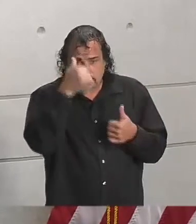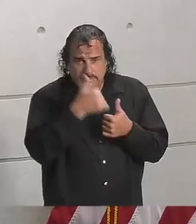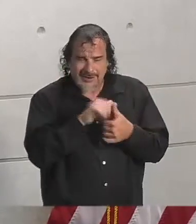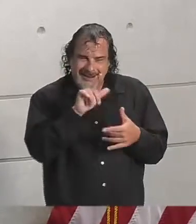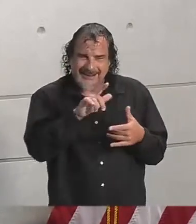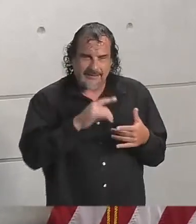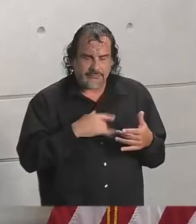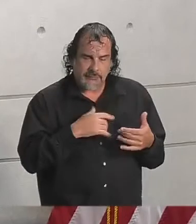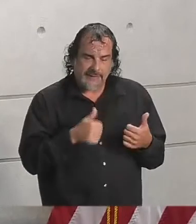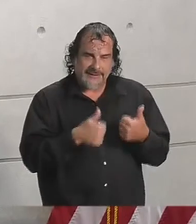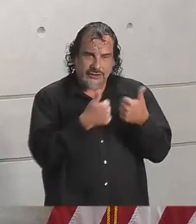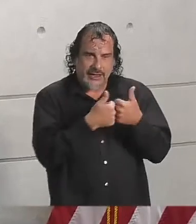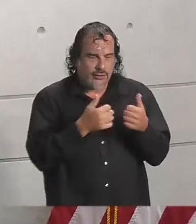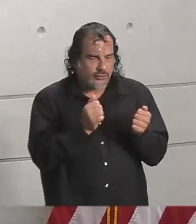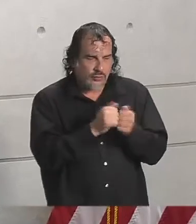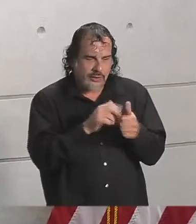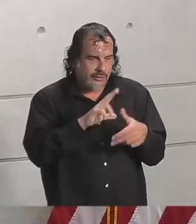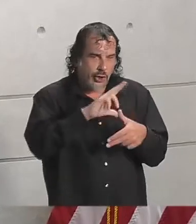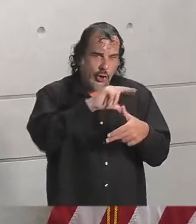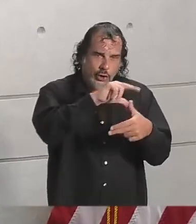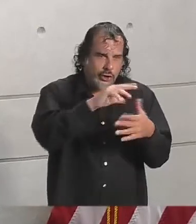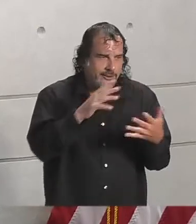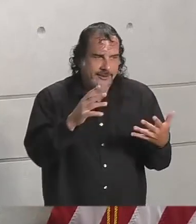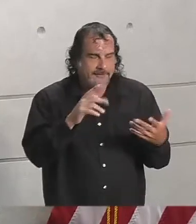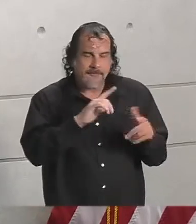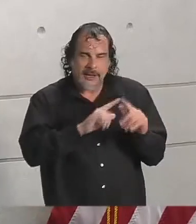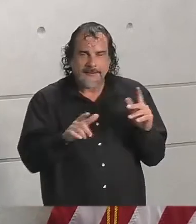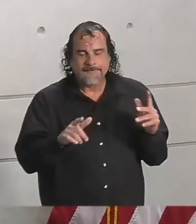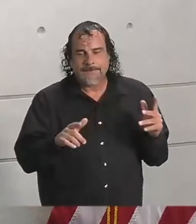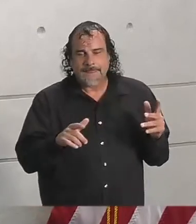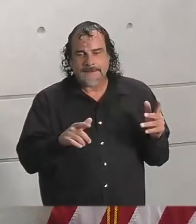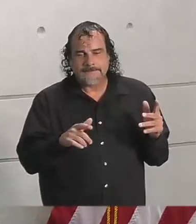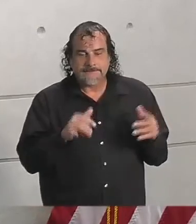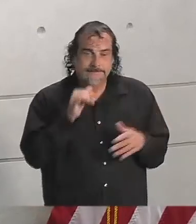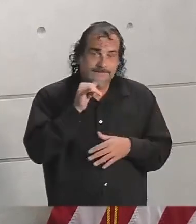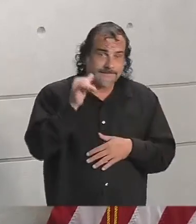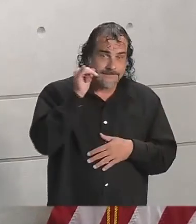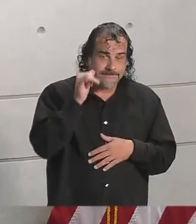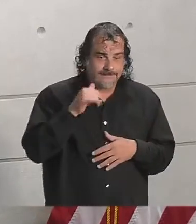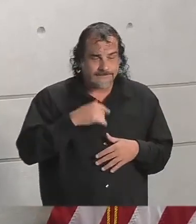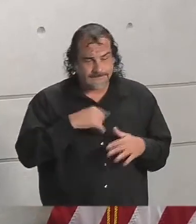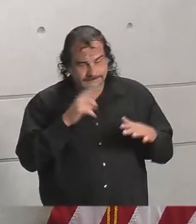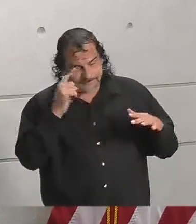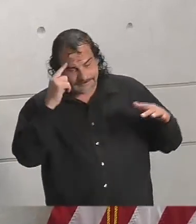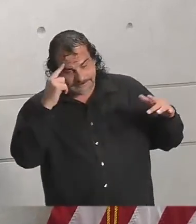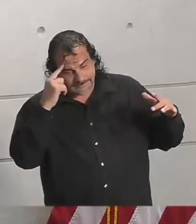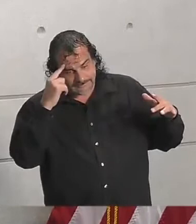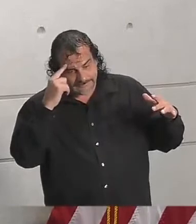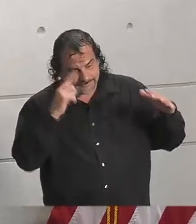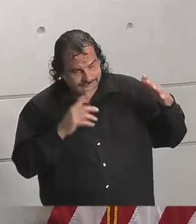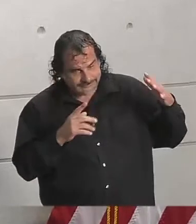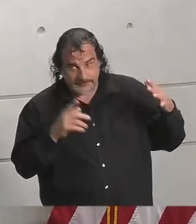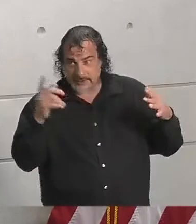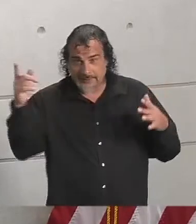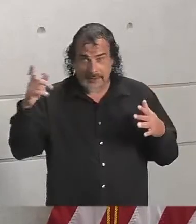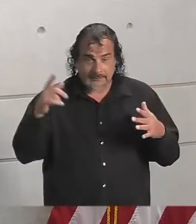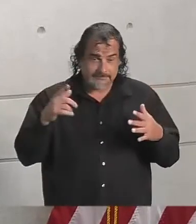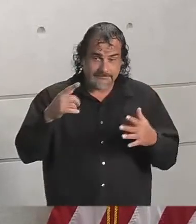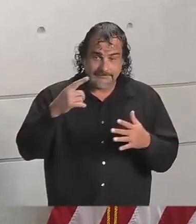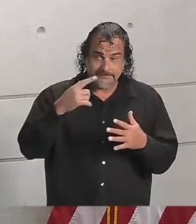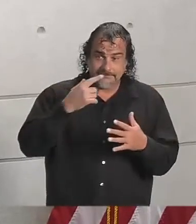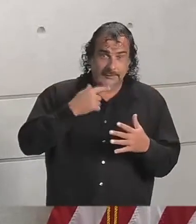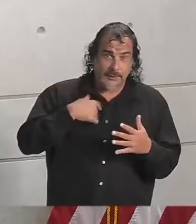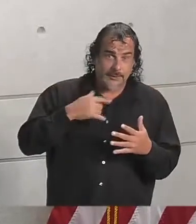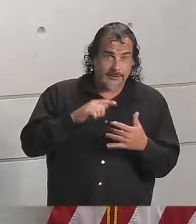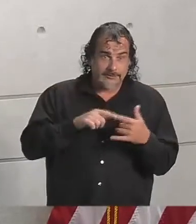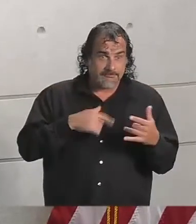with this particular storm, I guess there are challenges with every storm, but yesterday we projected, based upon the best information that we